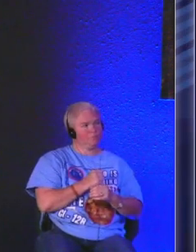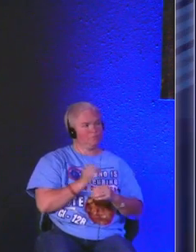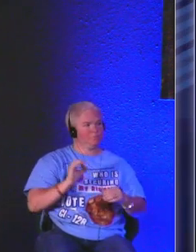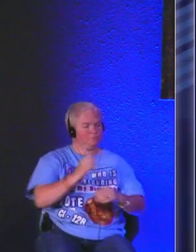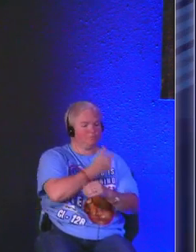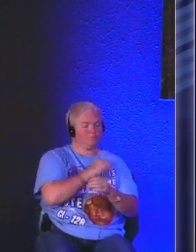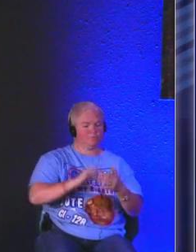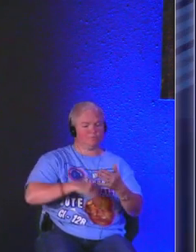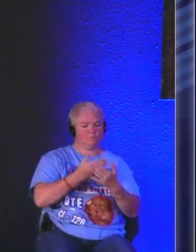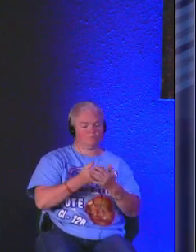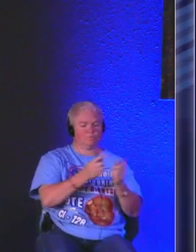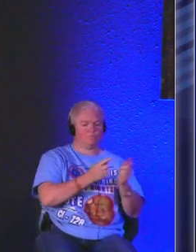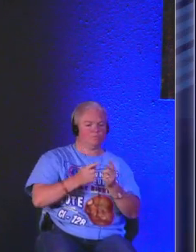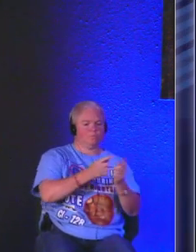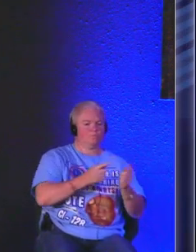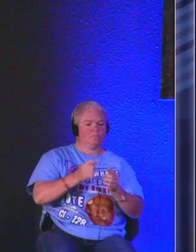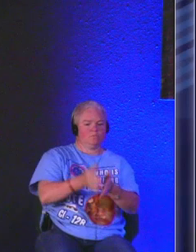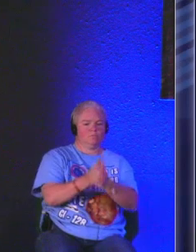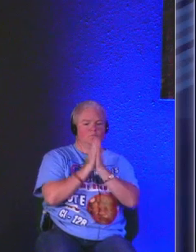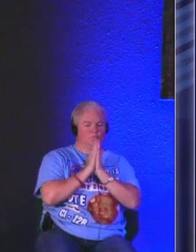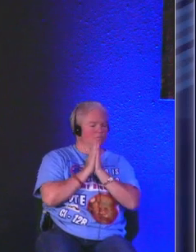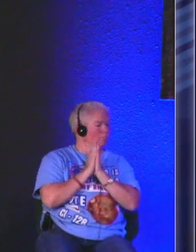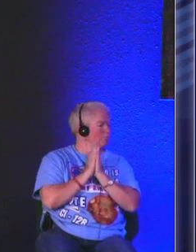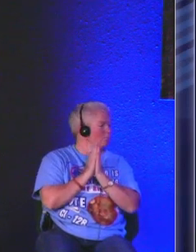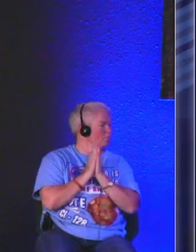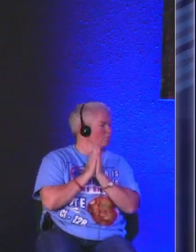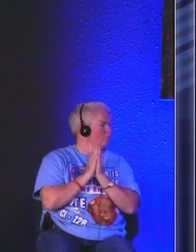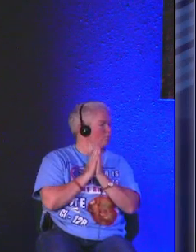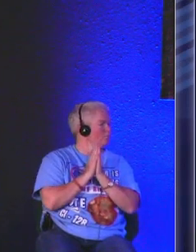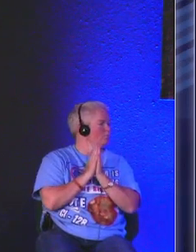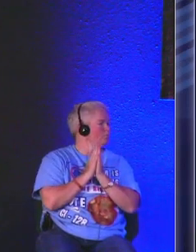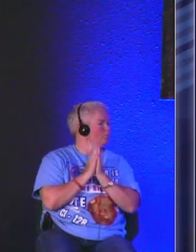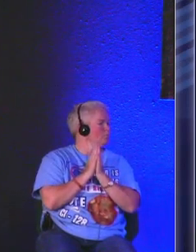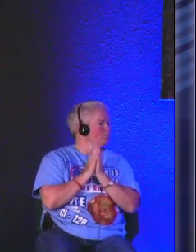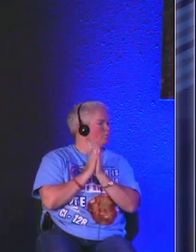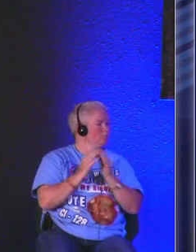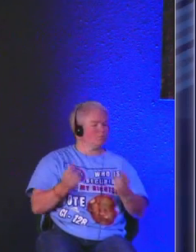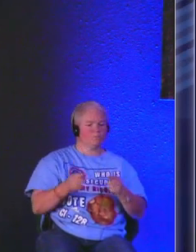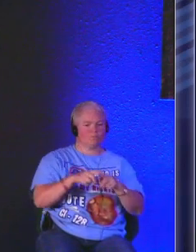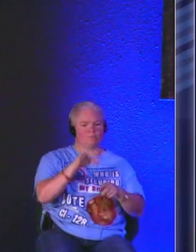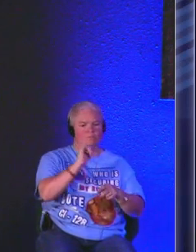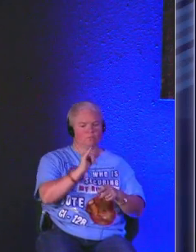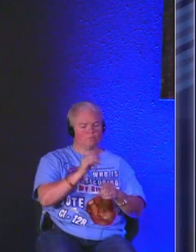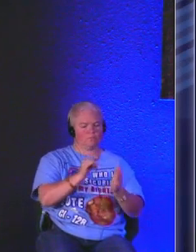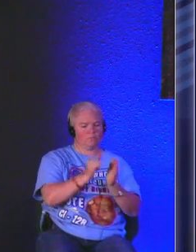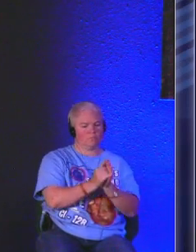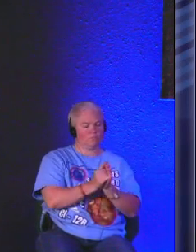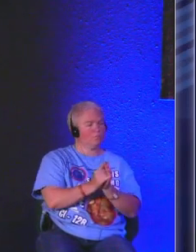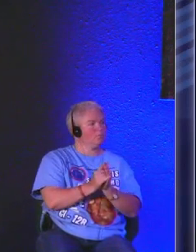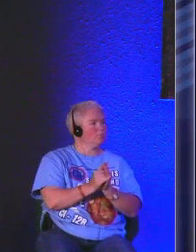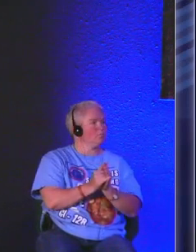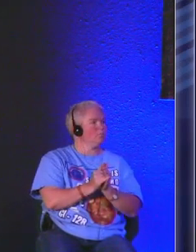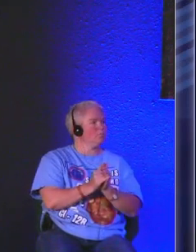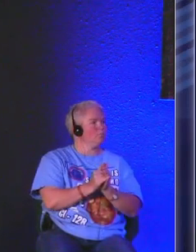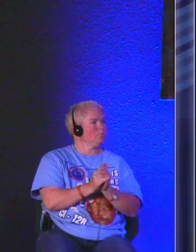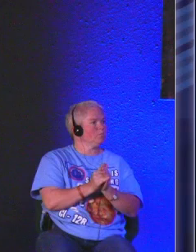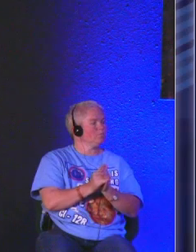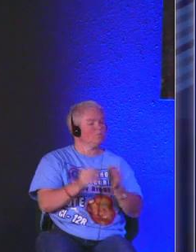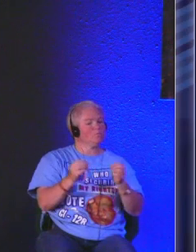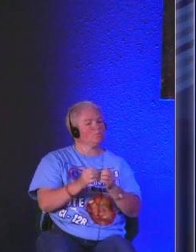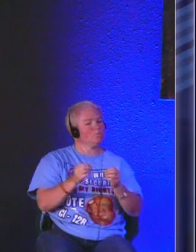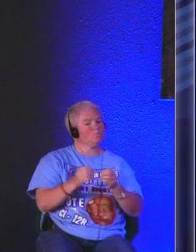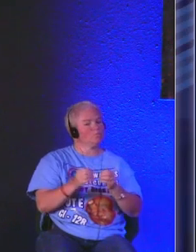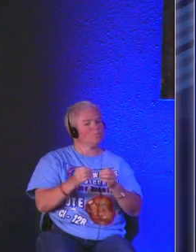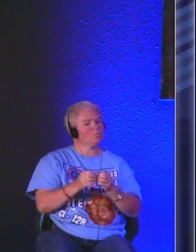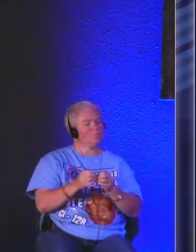we all do and we allow that we process that and when I do that there just seems to be so